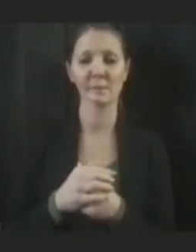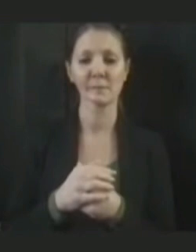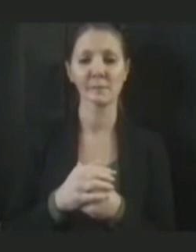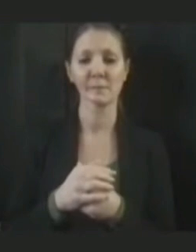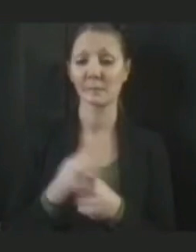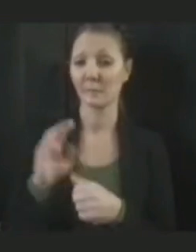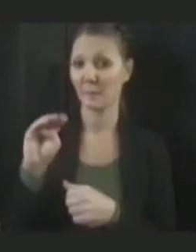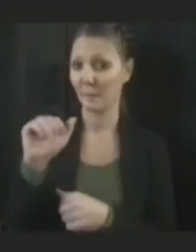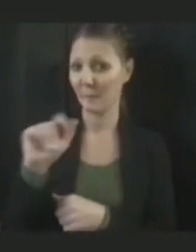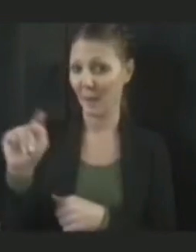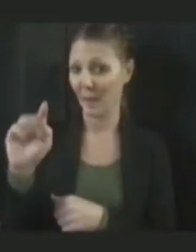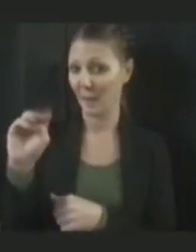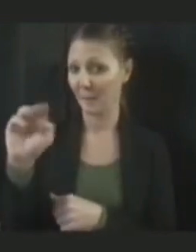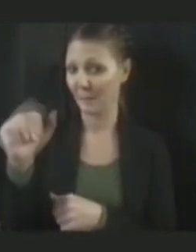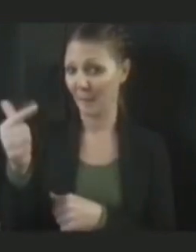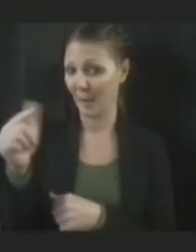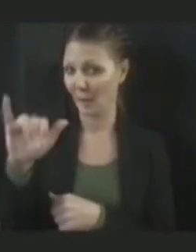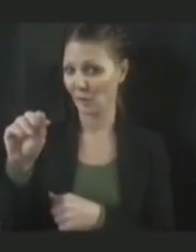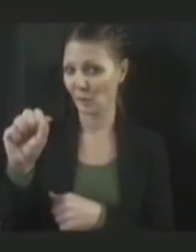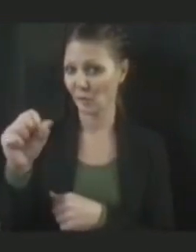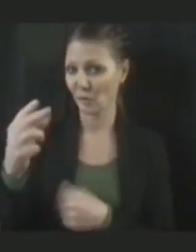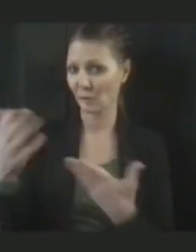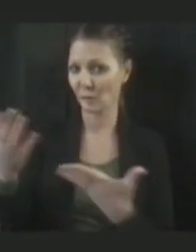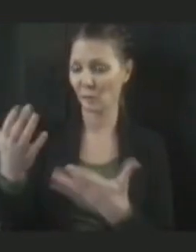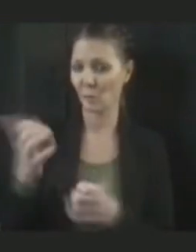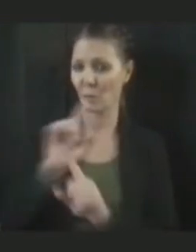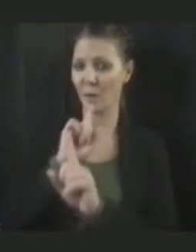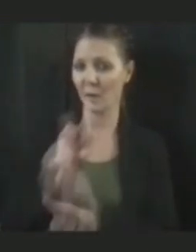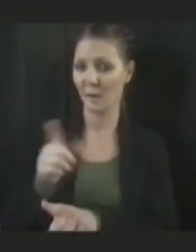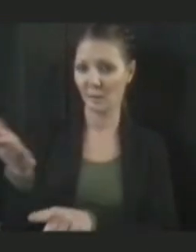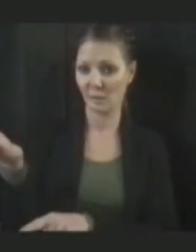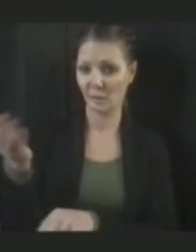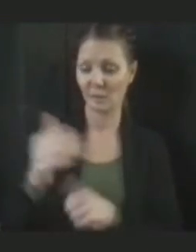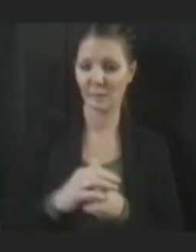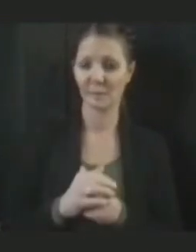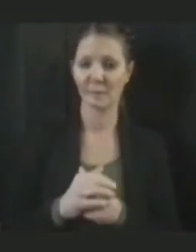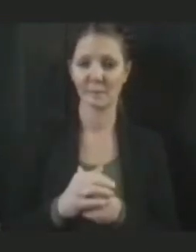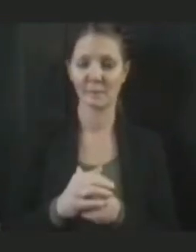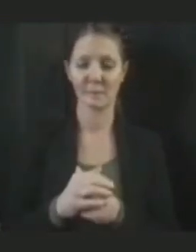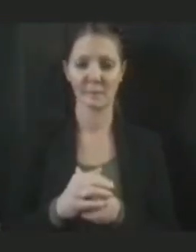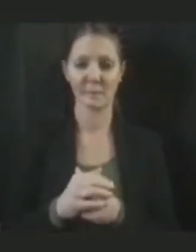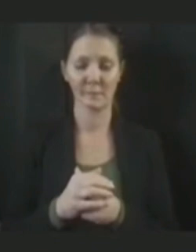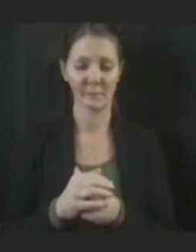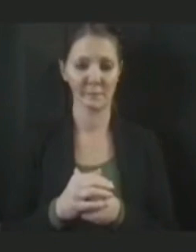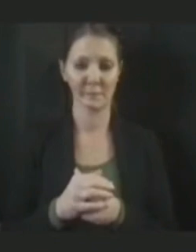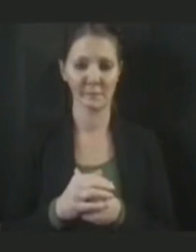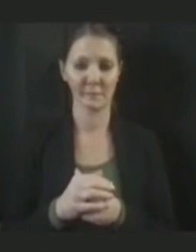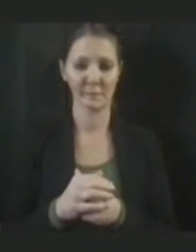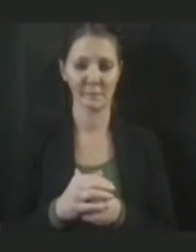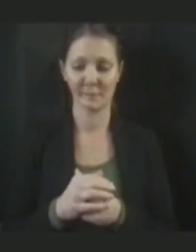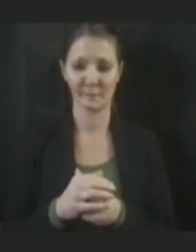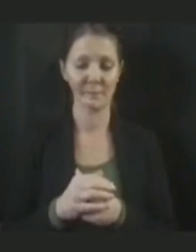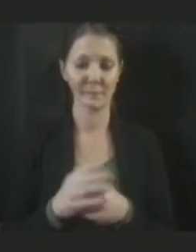Matt or Mac or Josh? Who's got that? I'm happy to take that. Thanks, Matt.